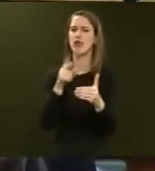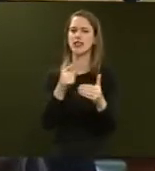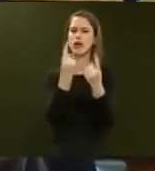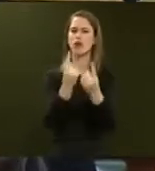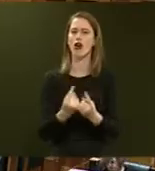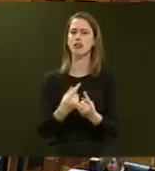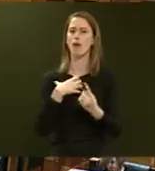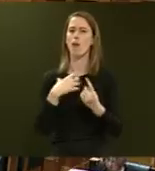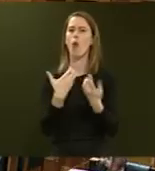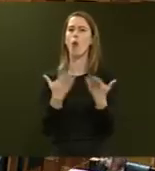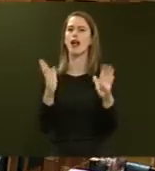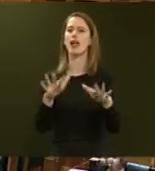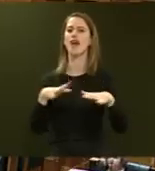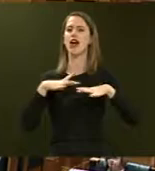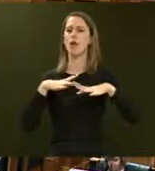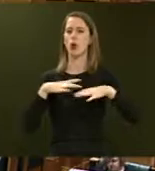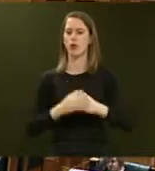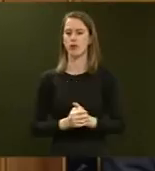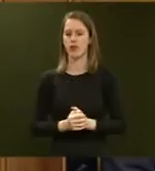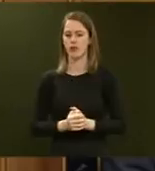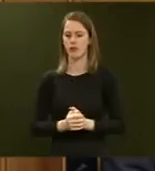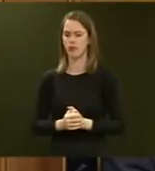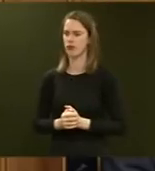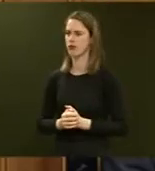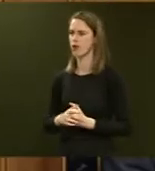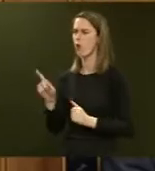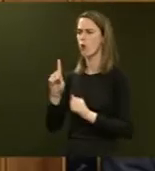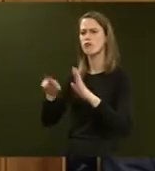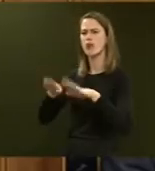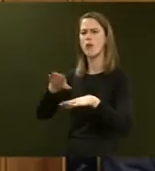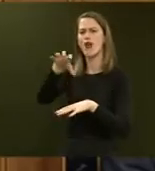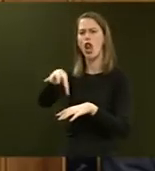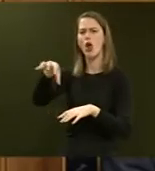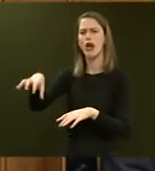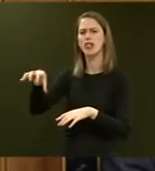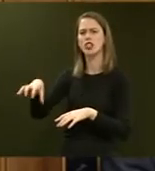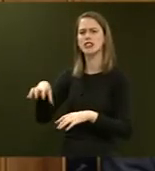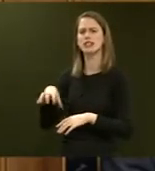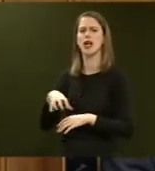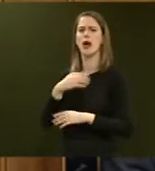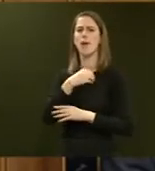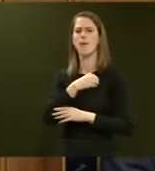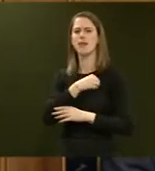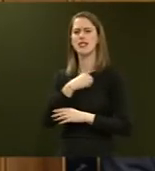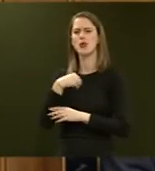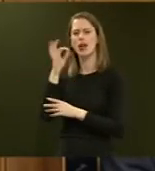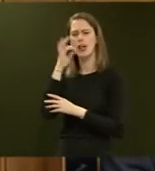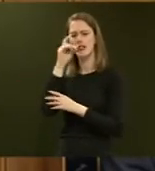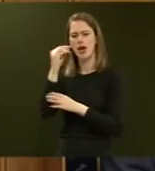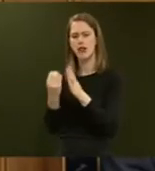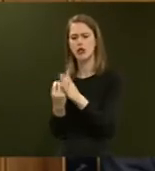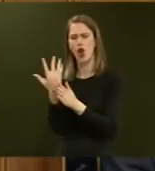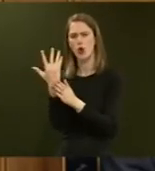widely available. Supplementary. In what sort of locations will medicinal cannabis be allowed to be grown